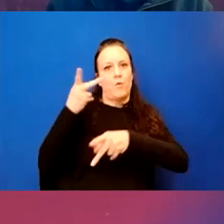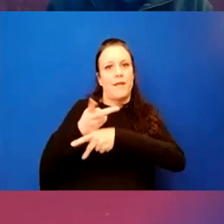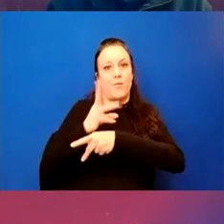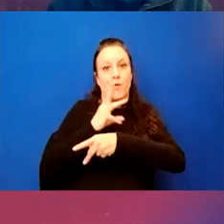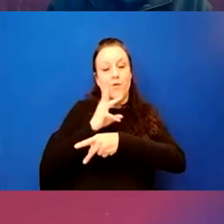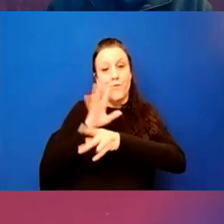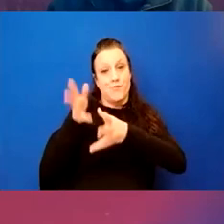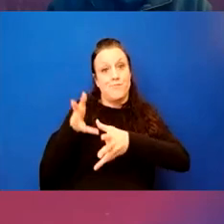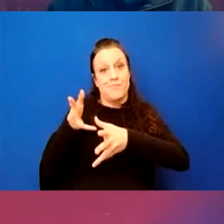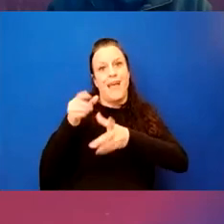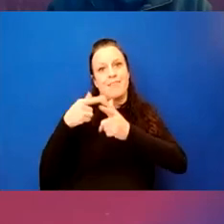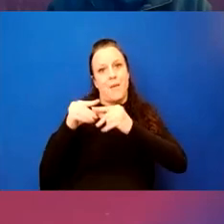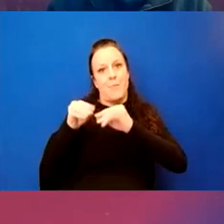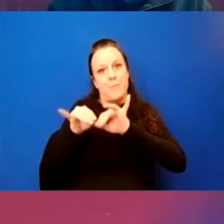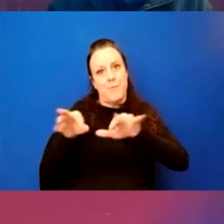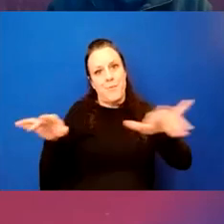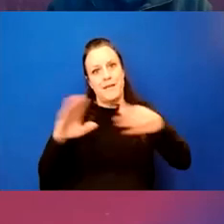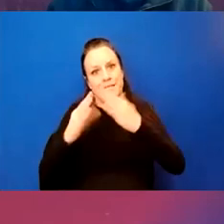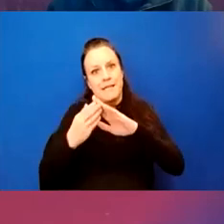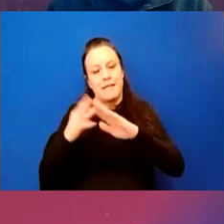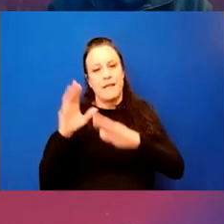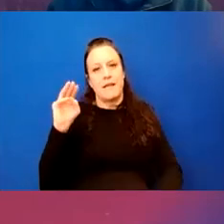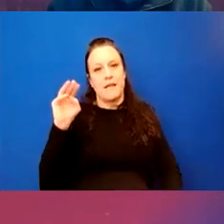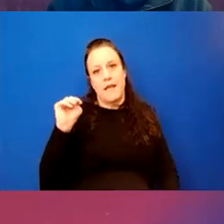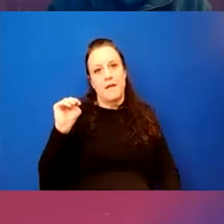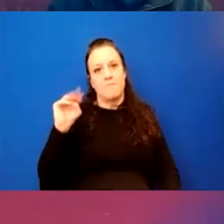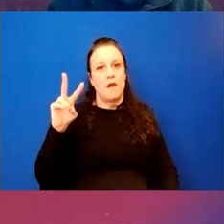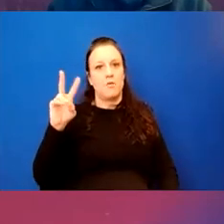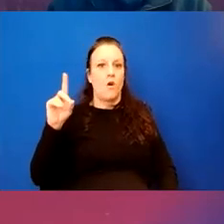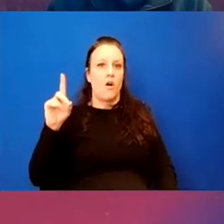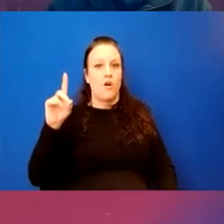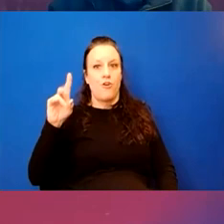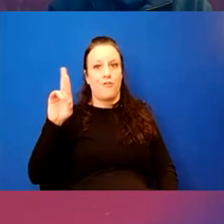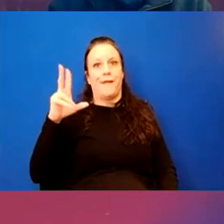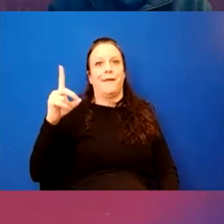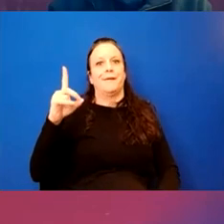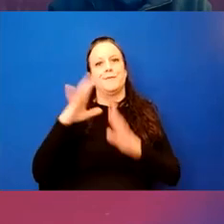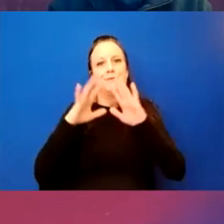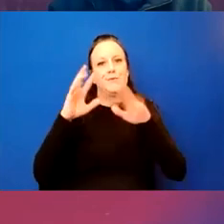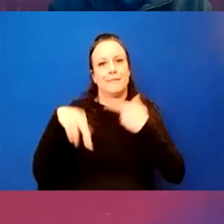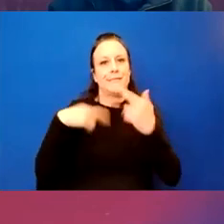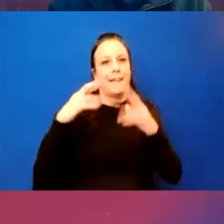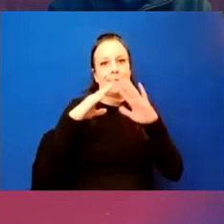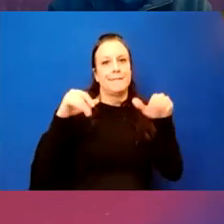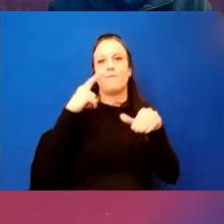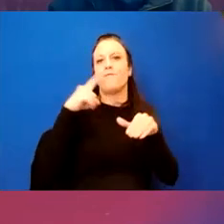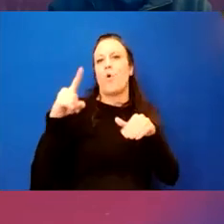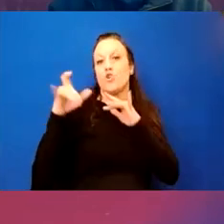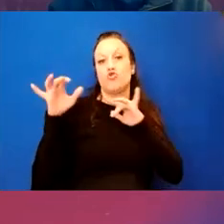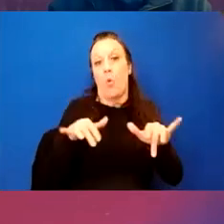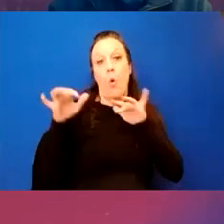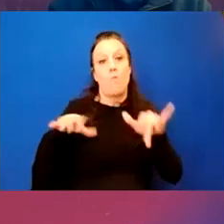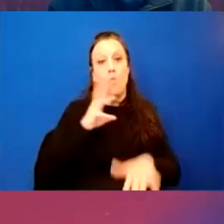makes its way into the city and MWRD's, uh, recycling system, um, for stormwater. So I hope that